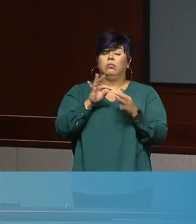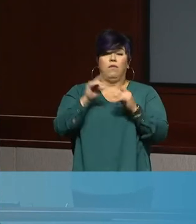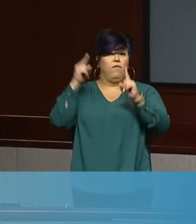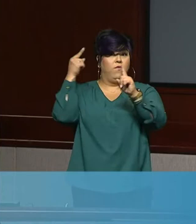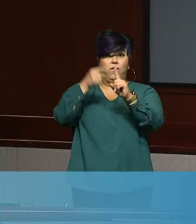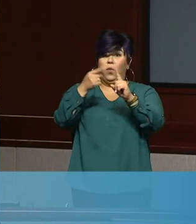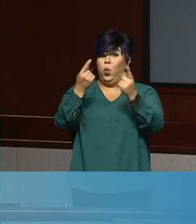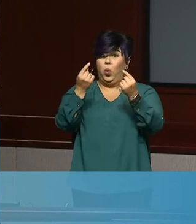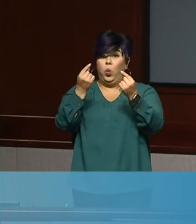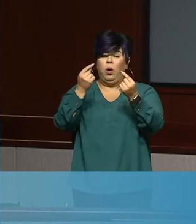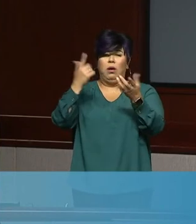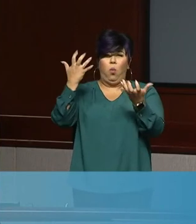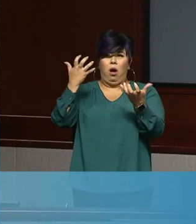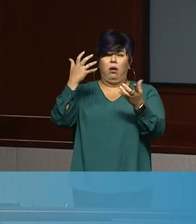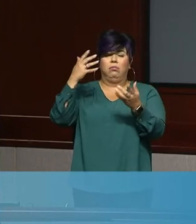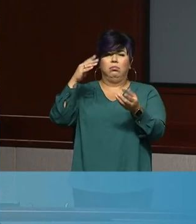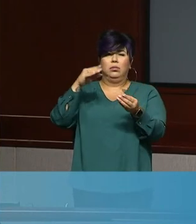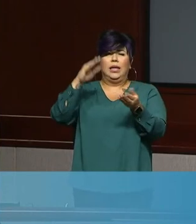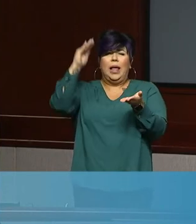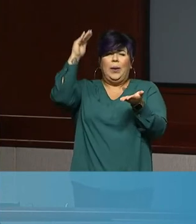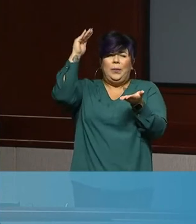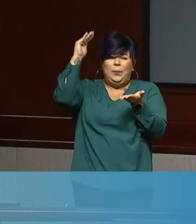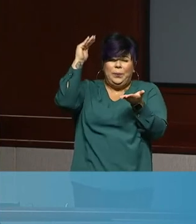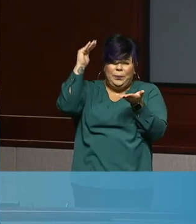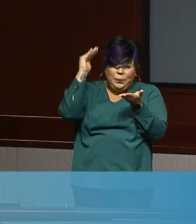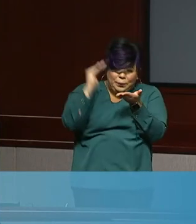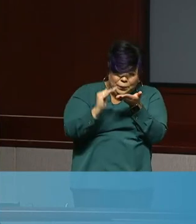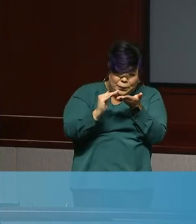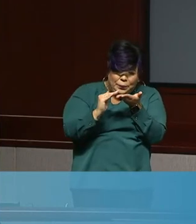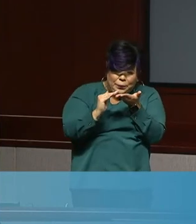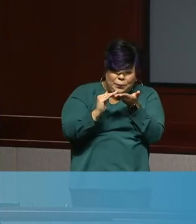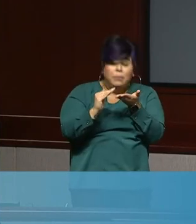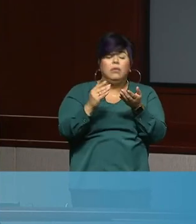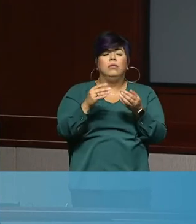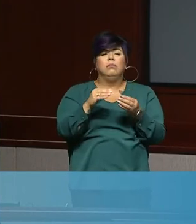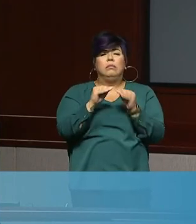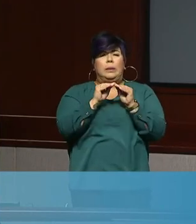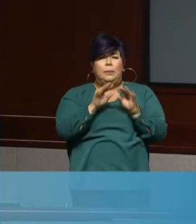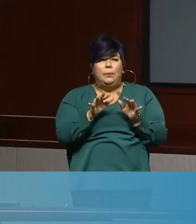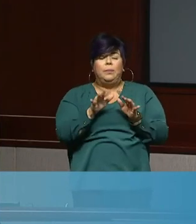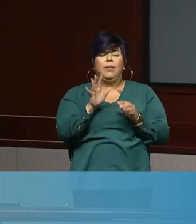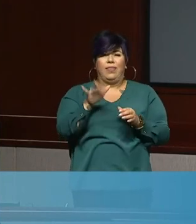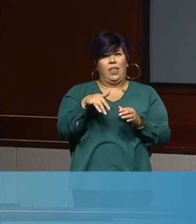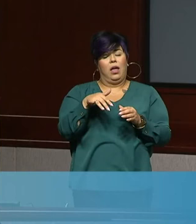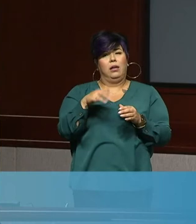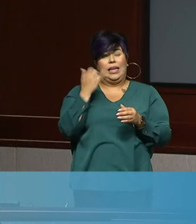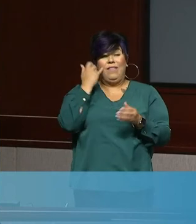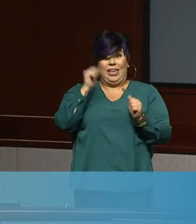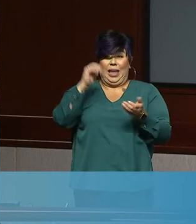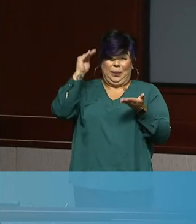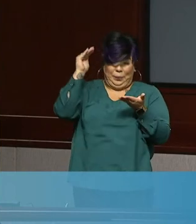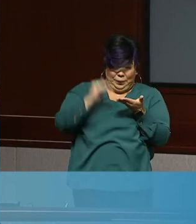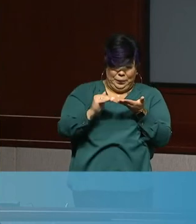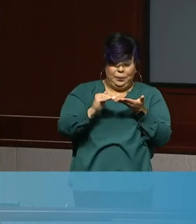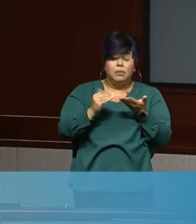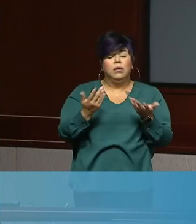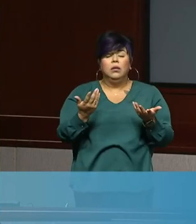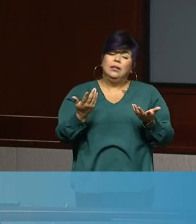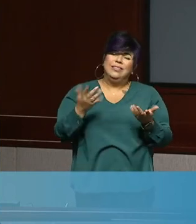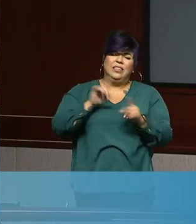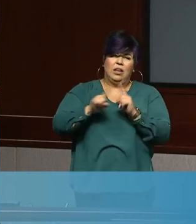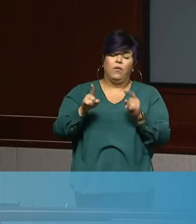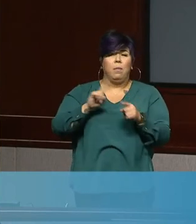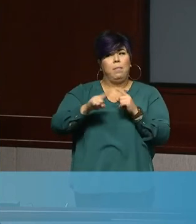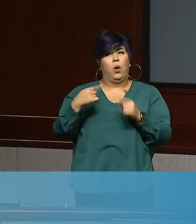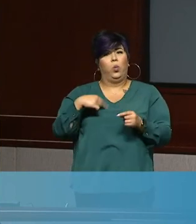um, that very few people get affected by it, um, that, that changes the dynamic of transmission, um, if it continues to go up, as we saw